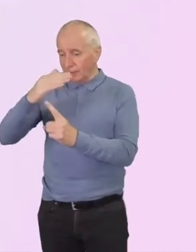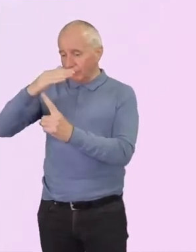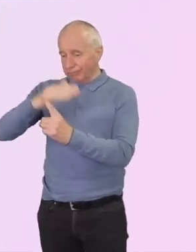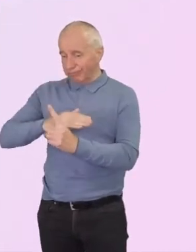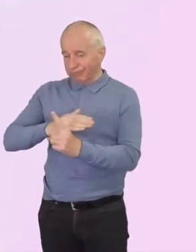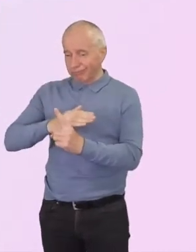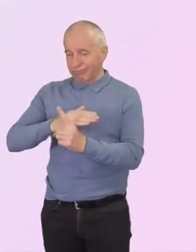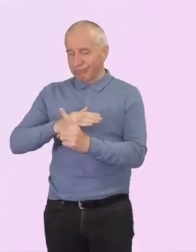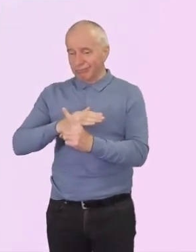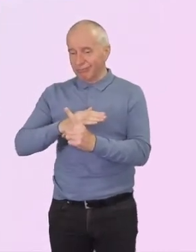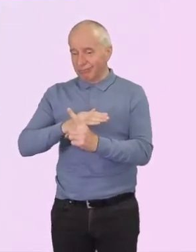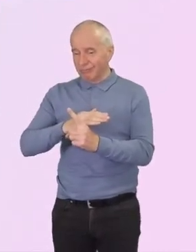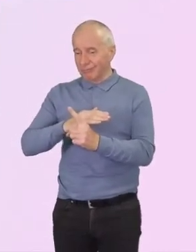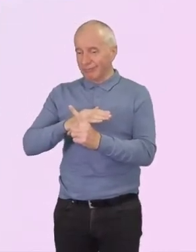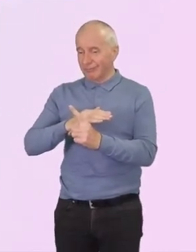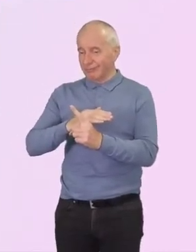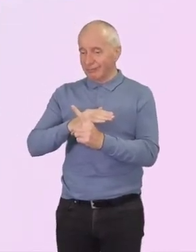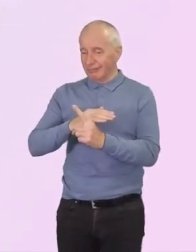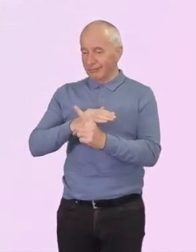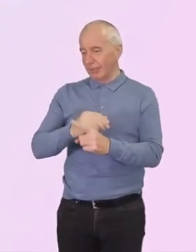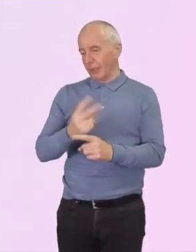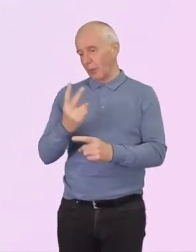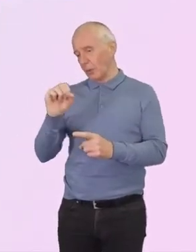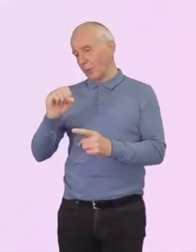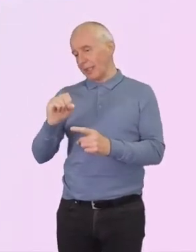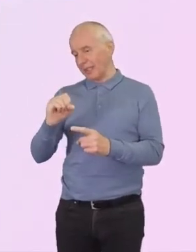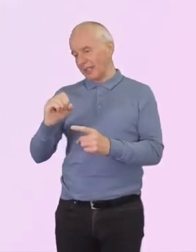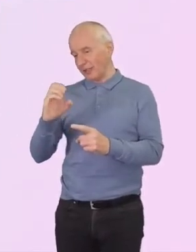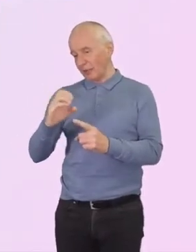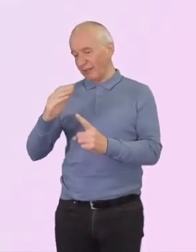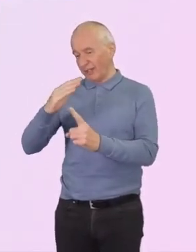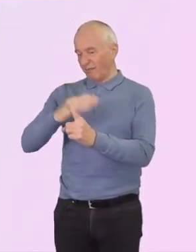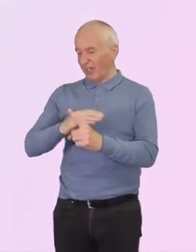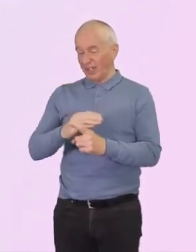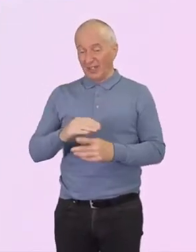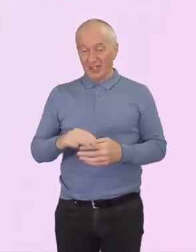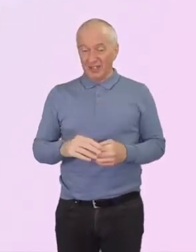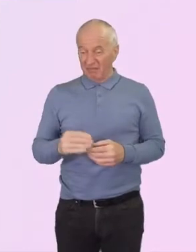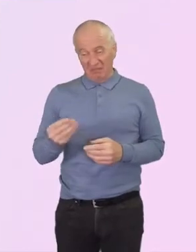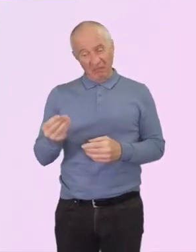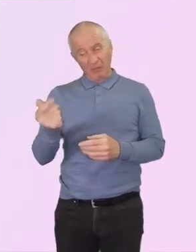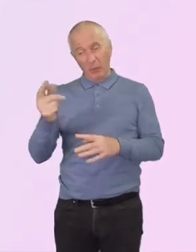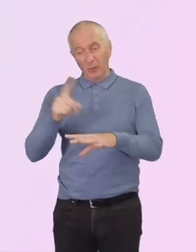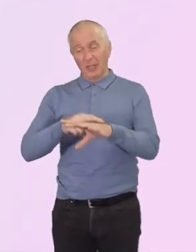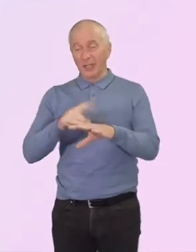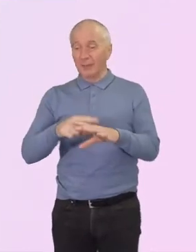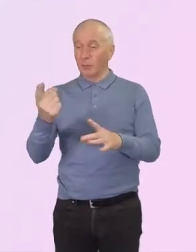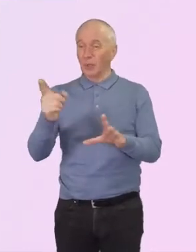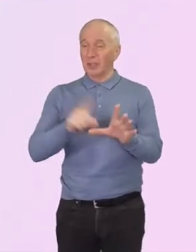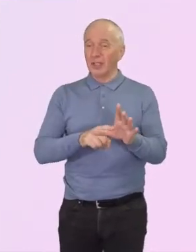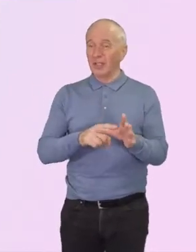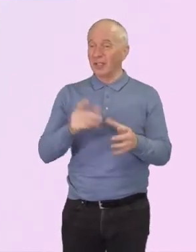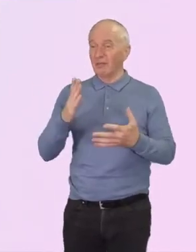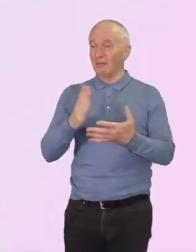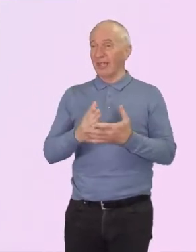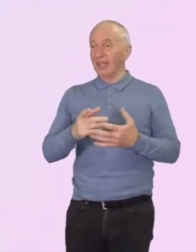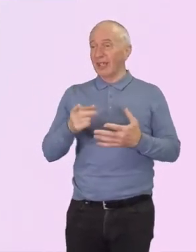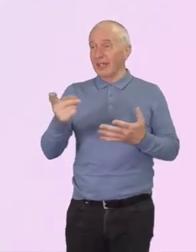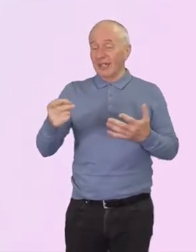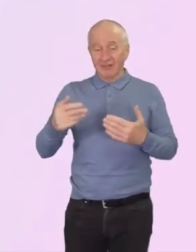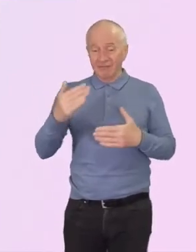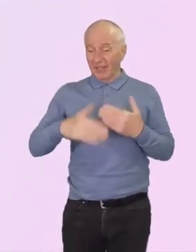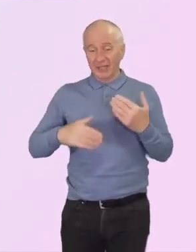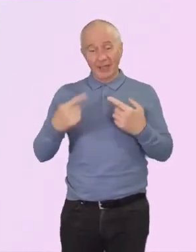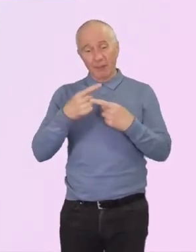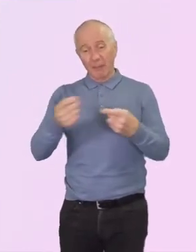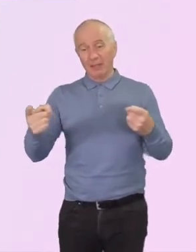20 degrees, which happens maybe half a dozen times a year. So these days, I don't think I even mention those